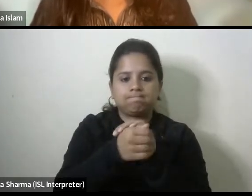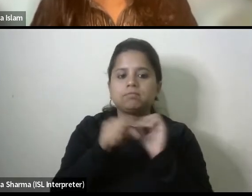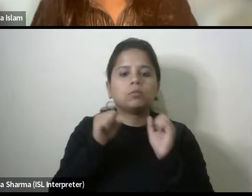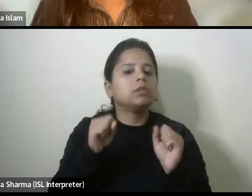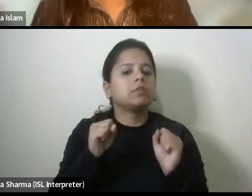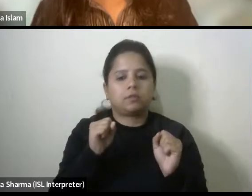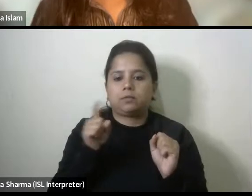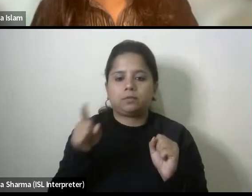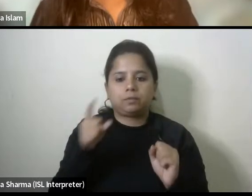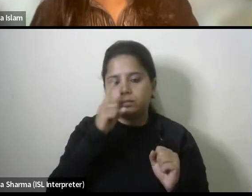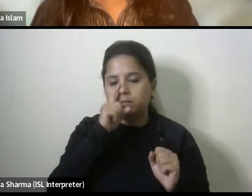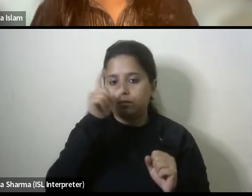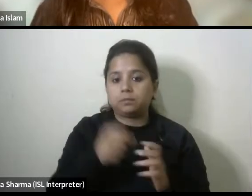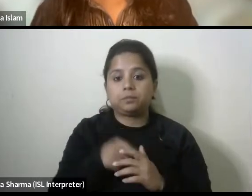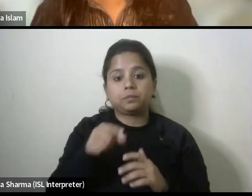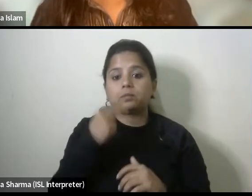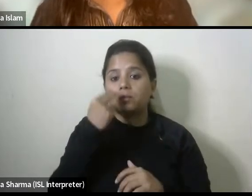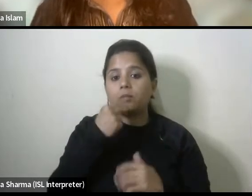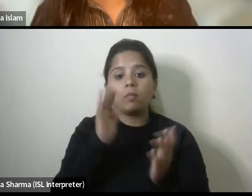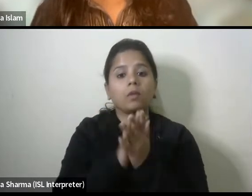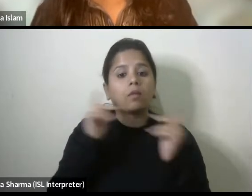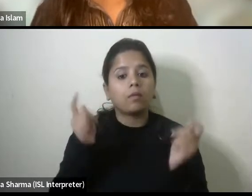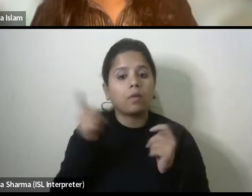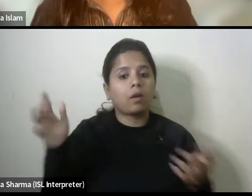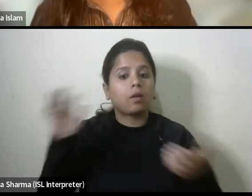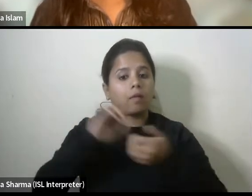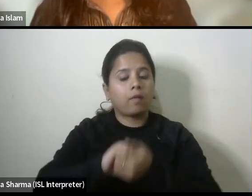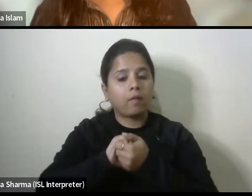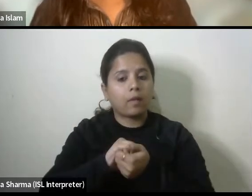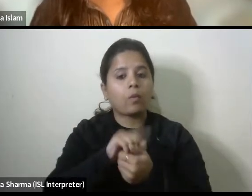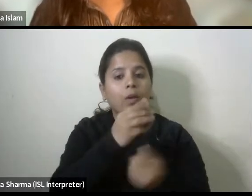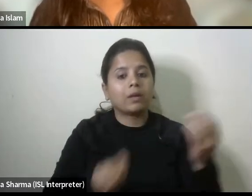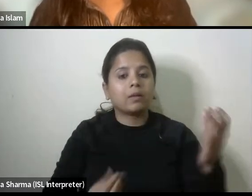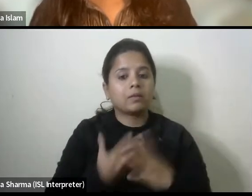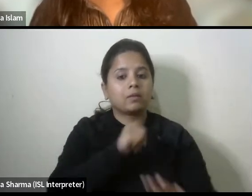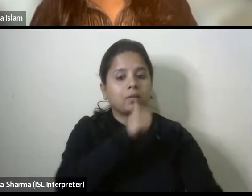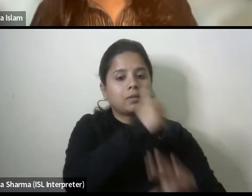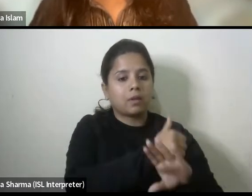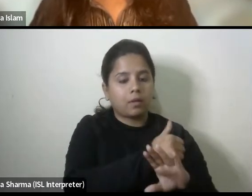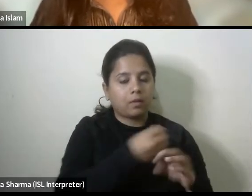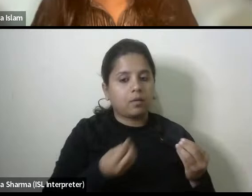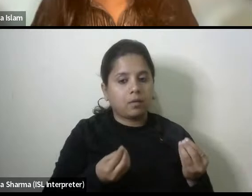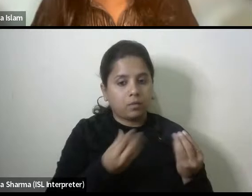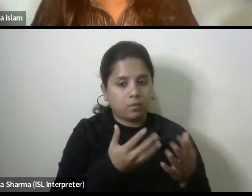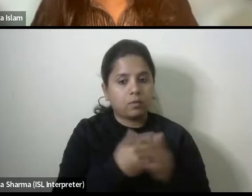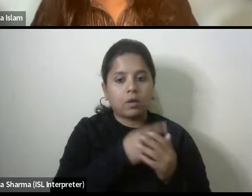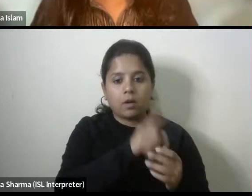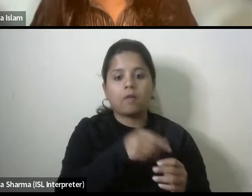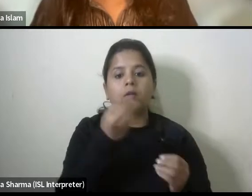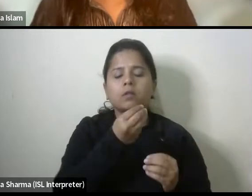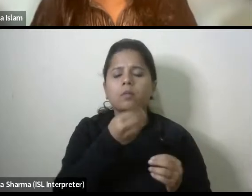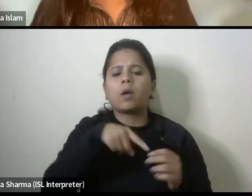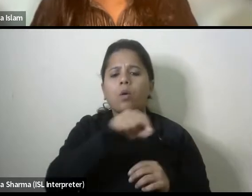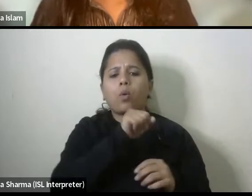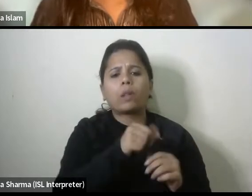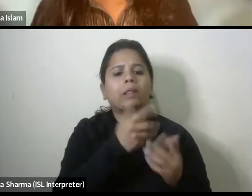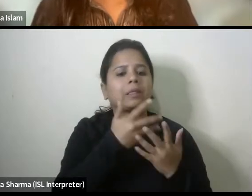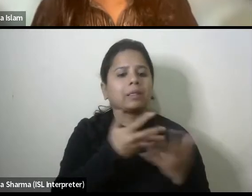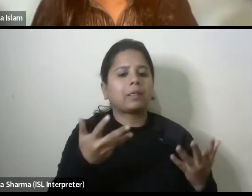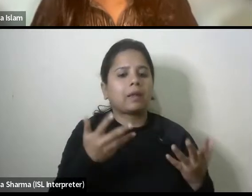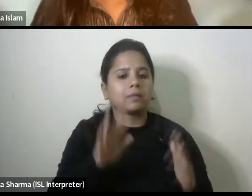uh at purple fest they collaborated with a startup which they were producing certain kind of devices